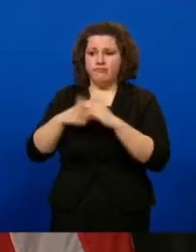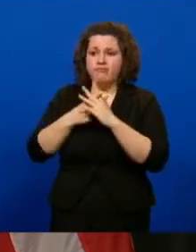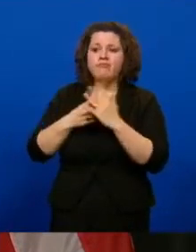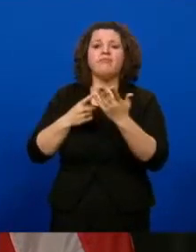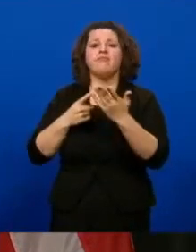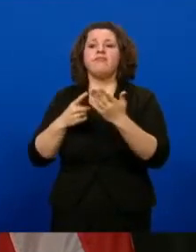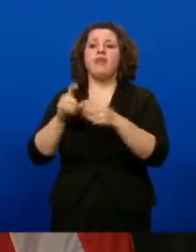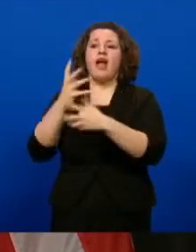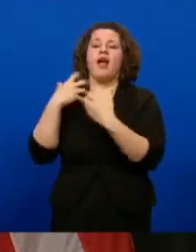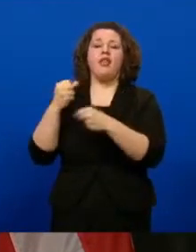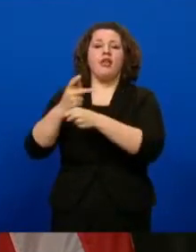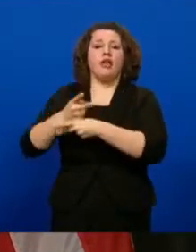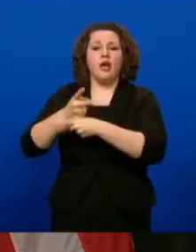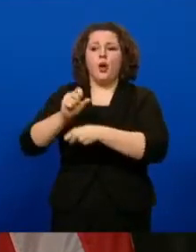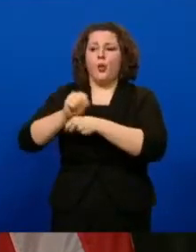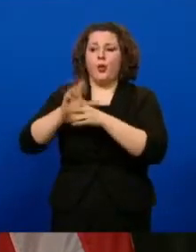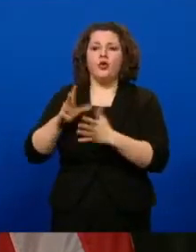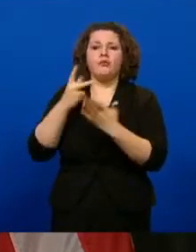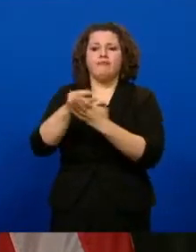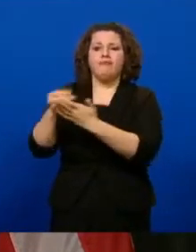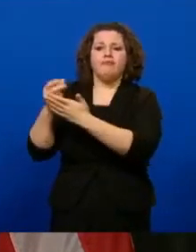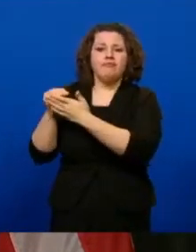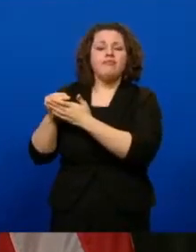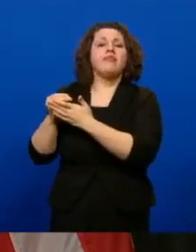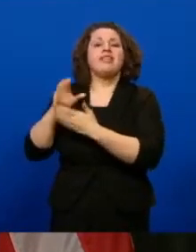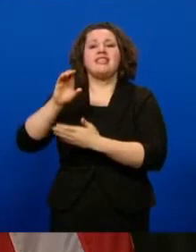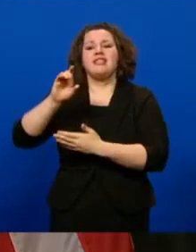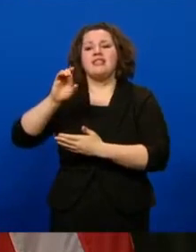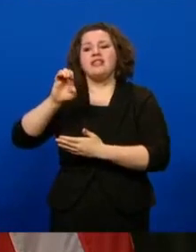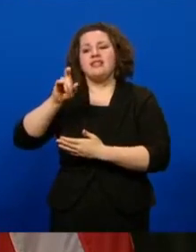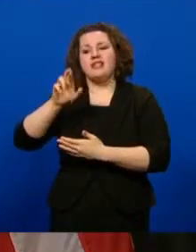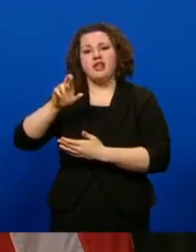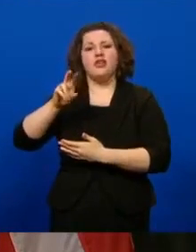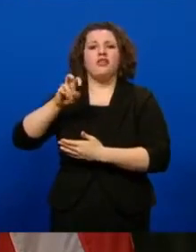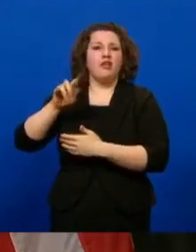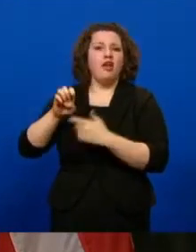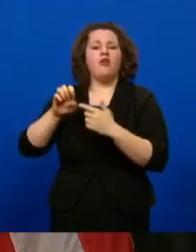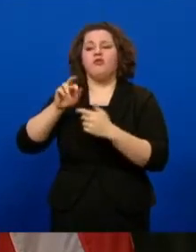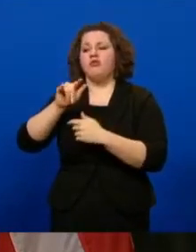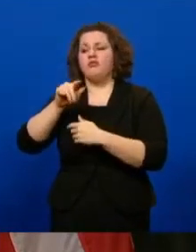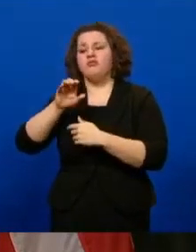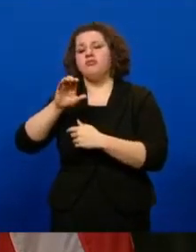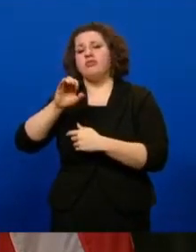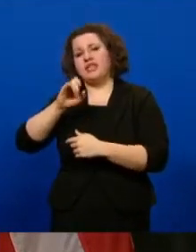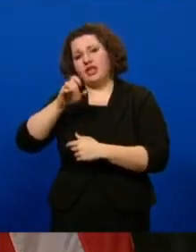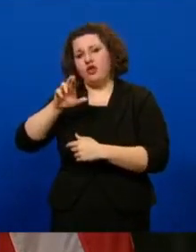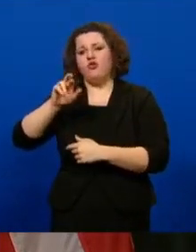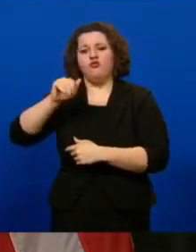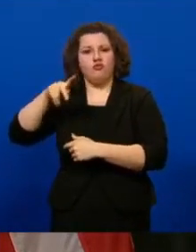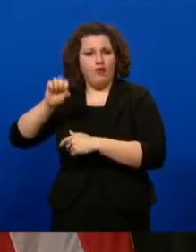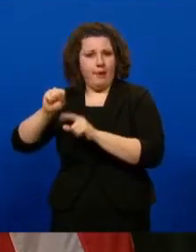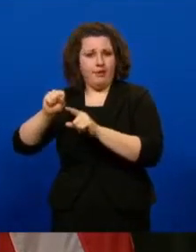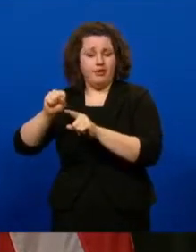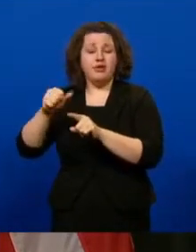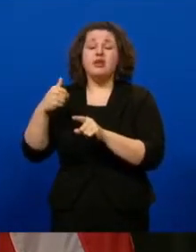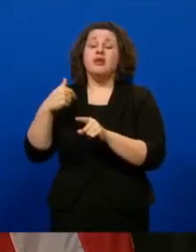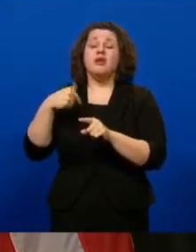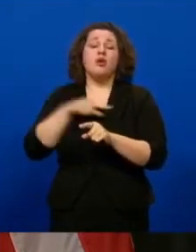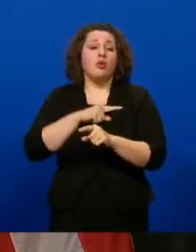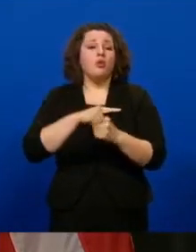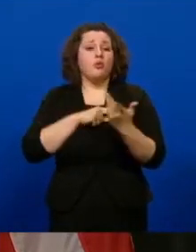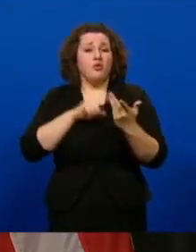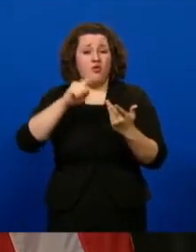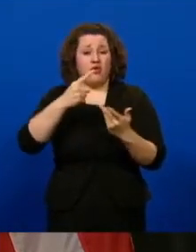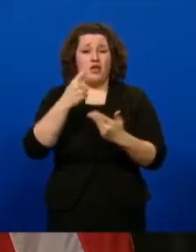Cedar Rapids and Coralville Pharmacies. We stand ready to administer to those in Phase 1B following the guidelines